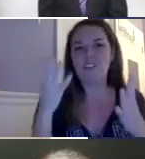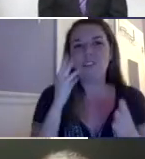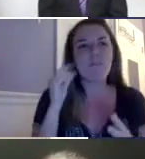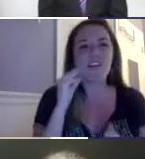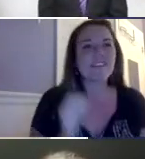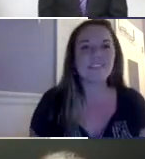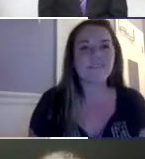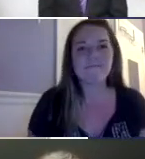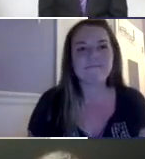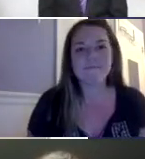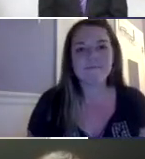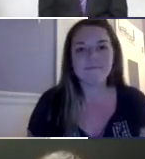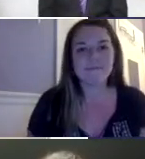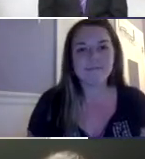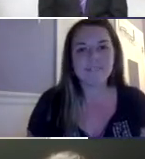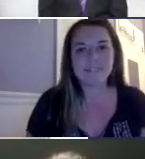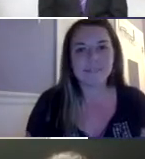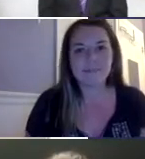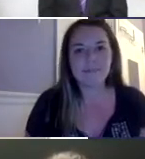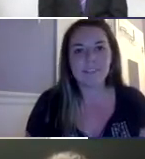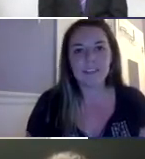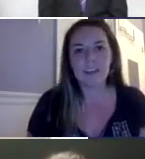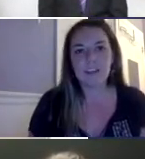I haven't had much exposure to them yet.